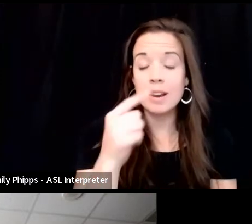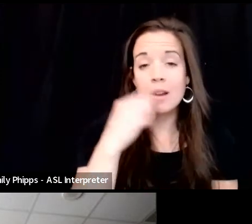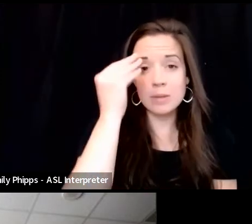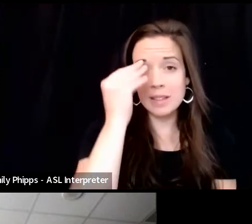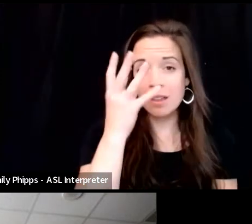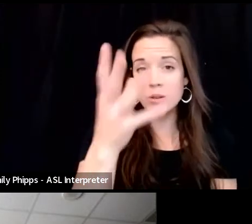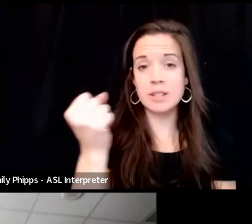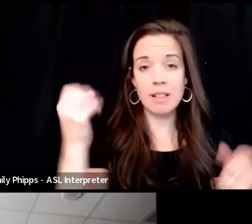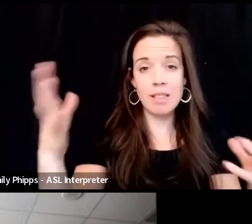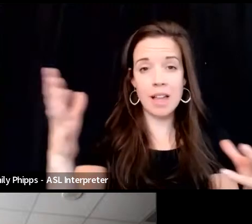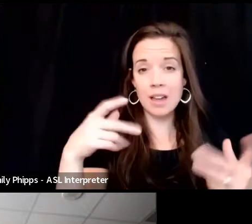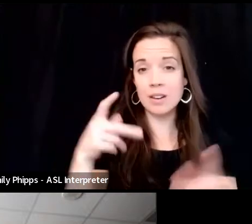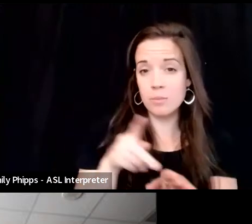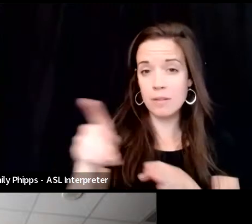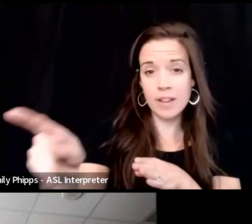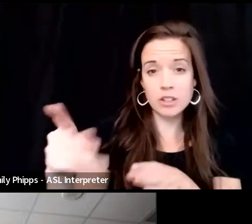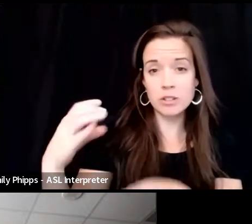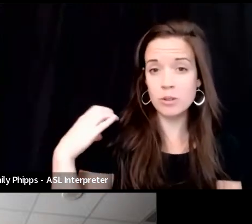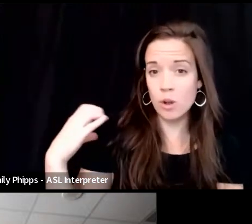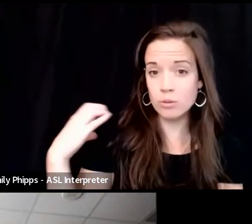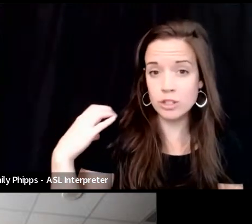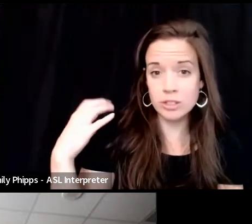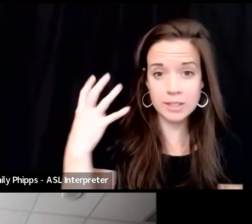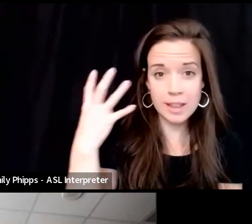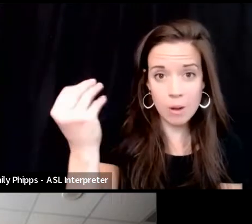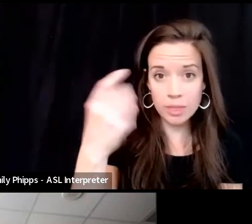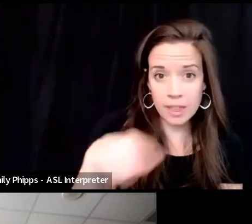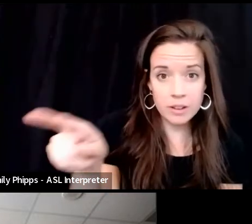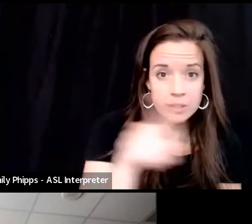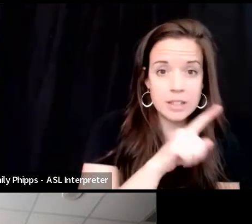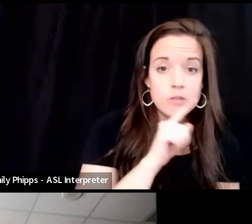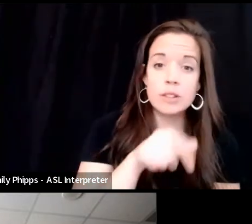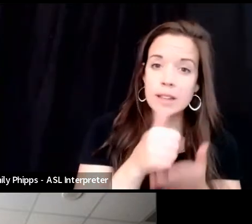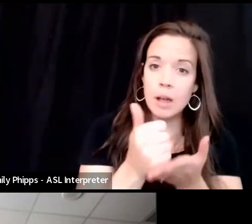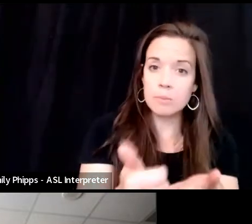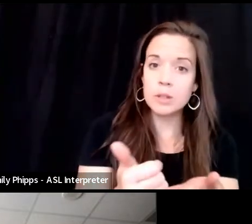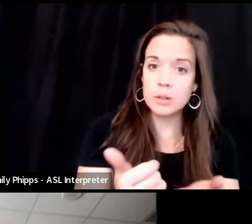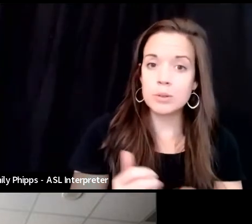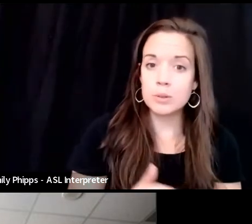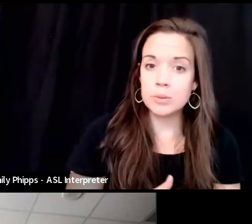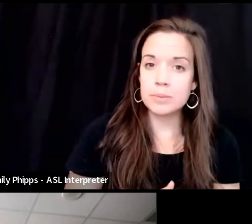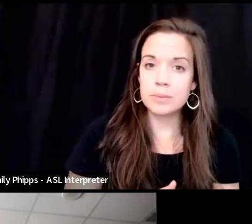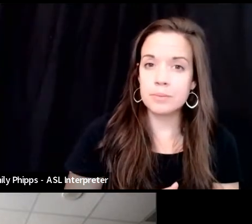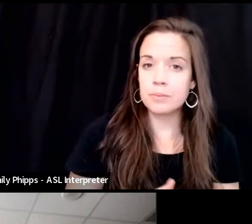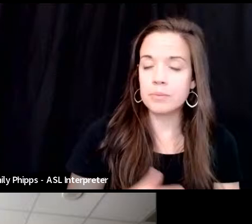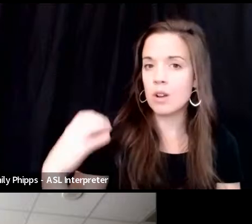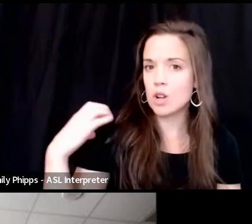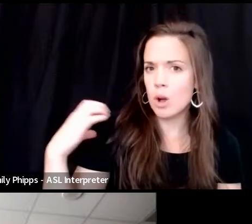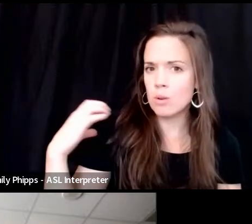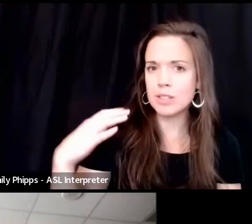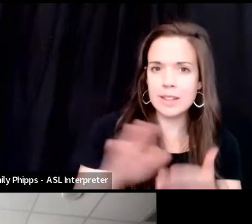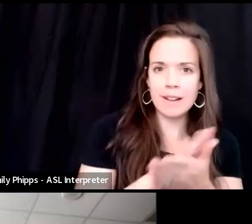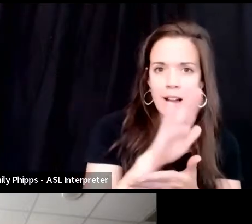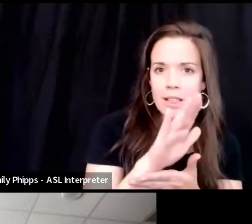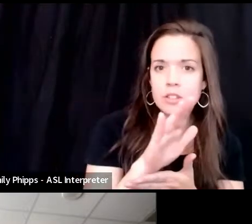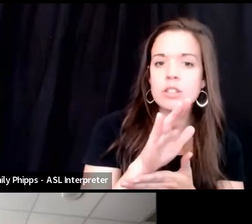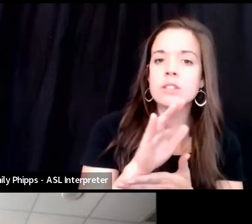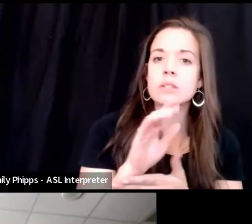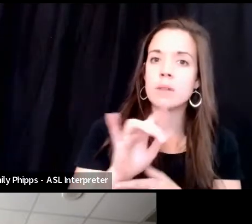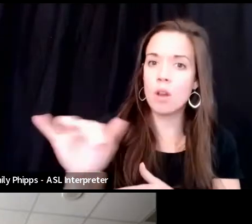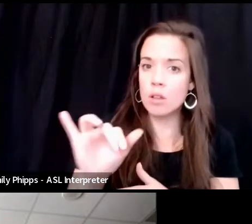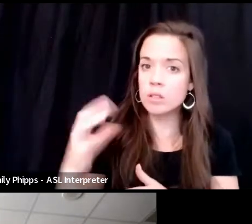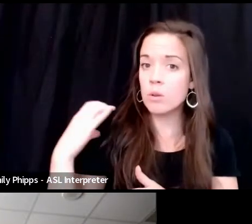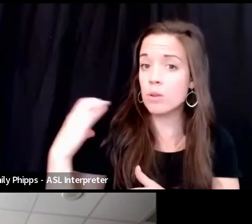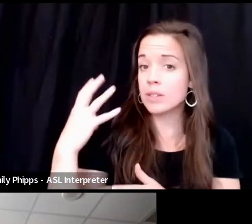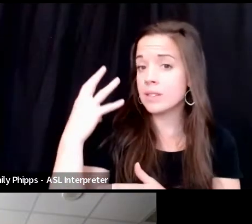professional coaches out there that can really help in that regard. There are coaches at colleges, but there's coaches outside of